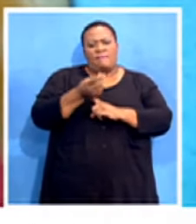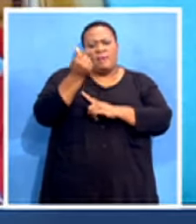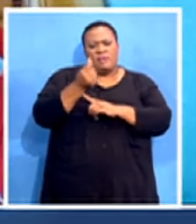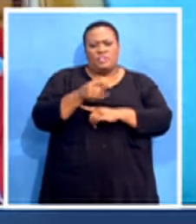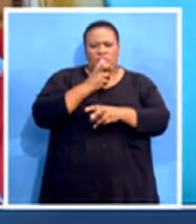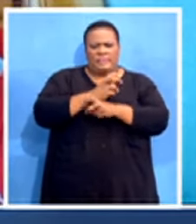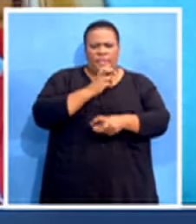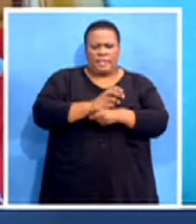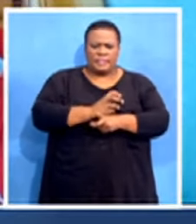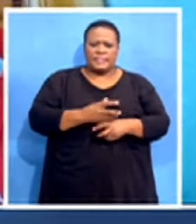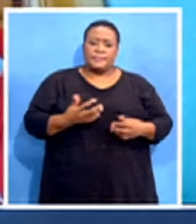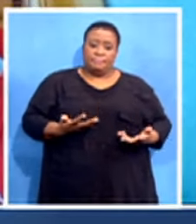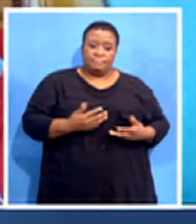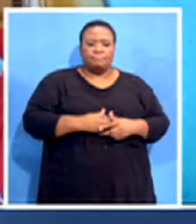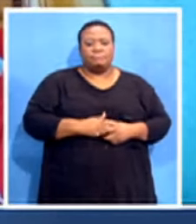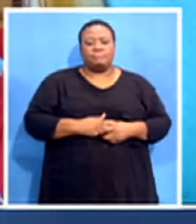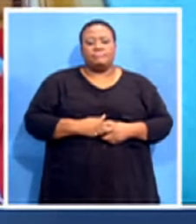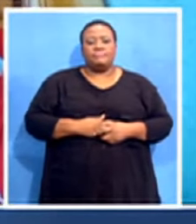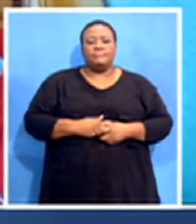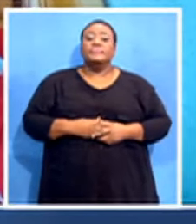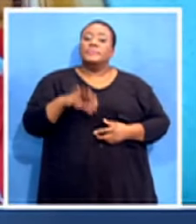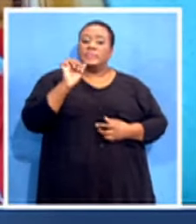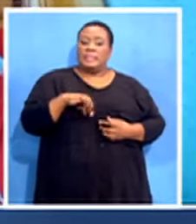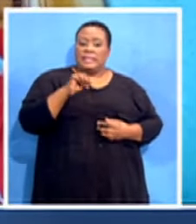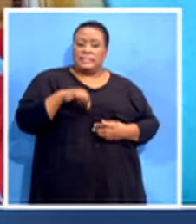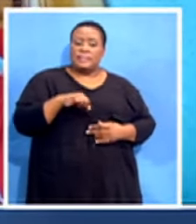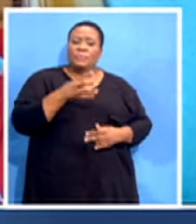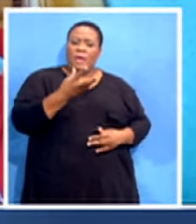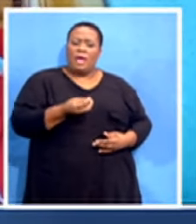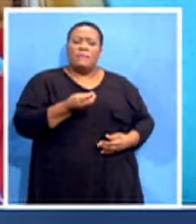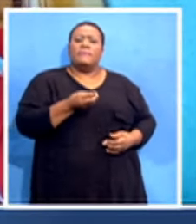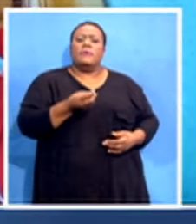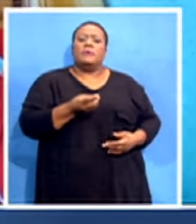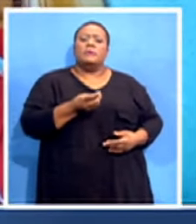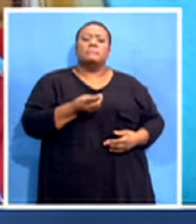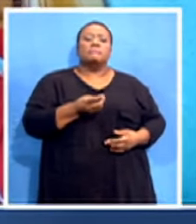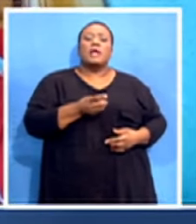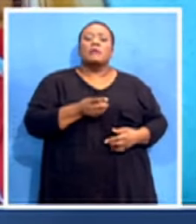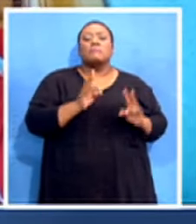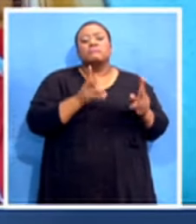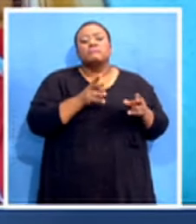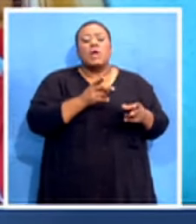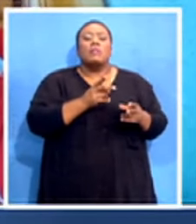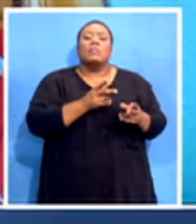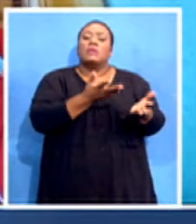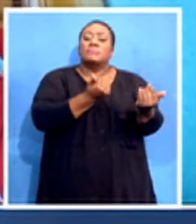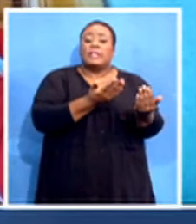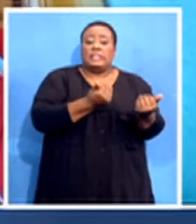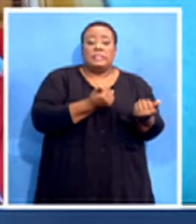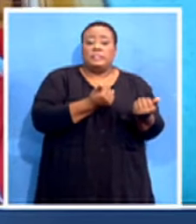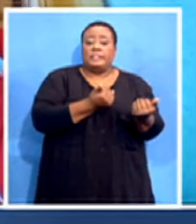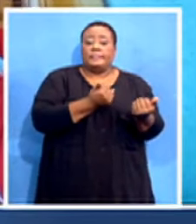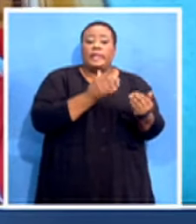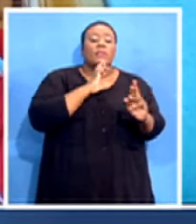You know, Mr. Shulwani, the reasonable expectation of how the government would respond to your demands is that, you know, the government does not have